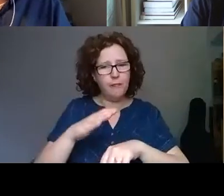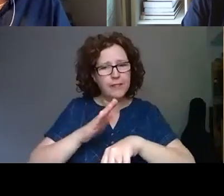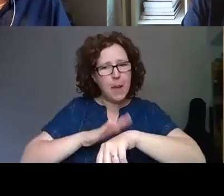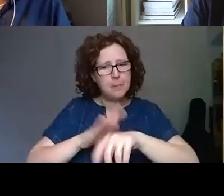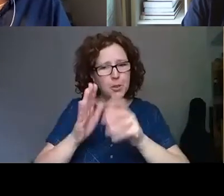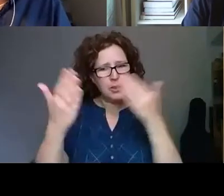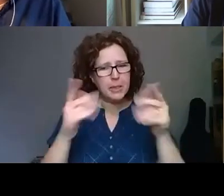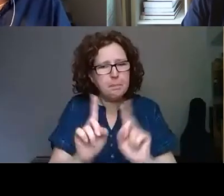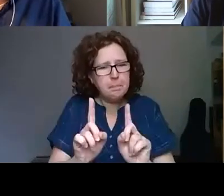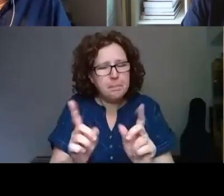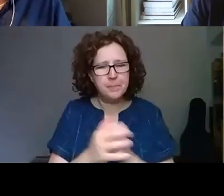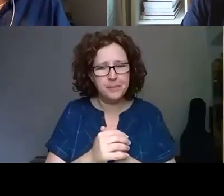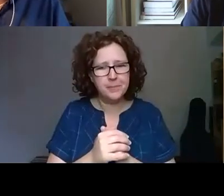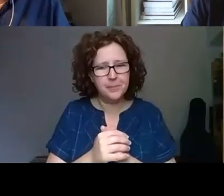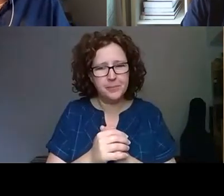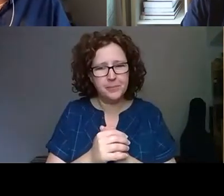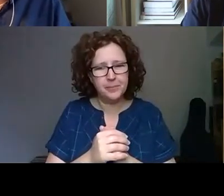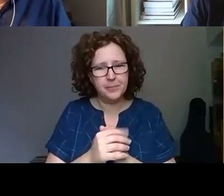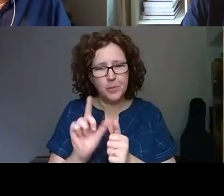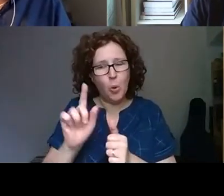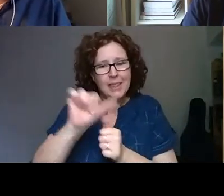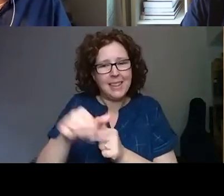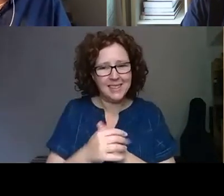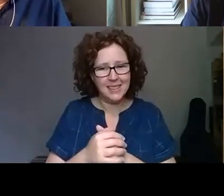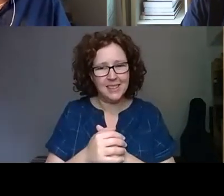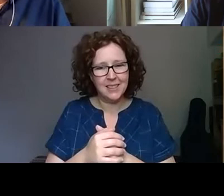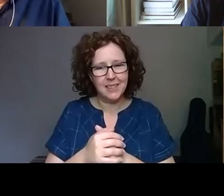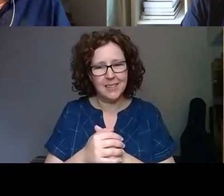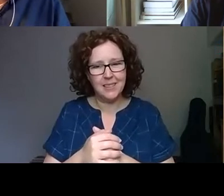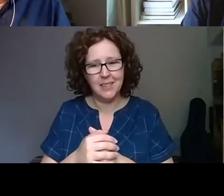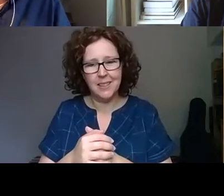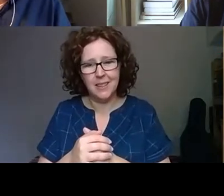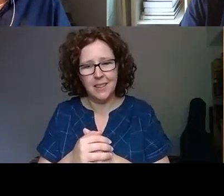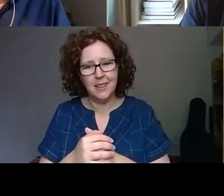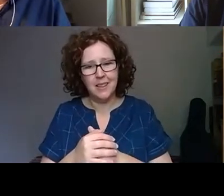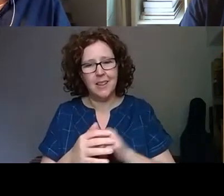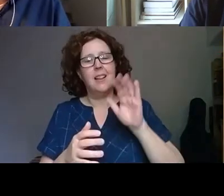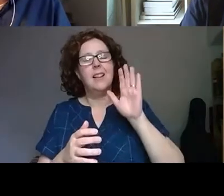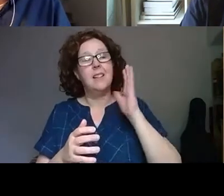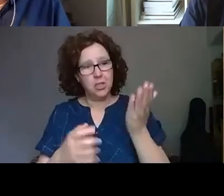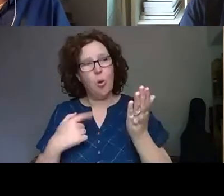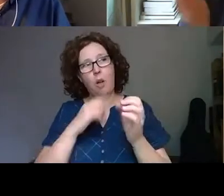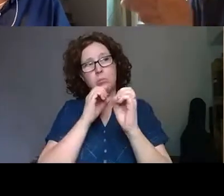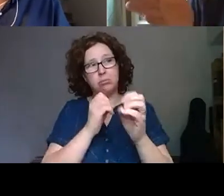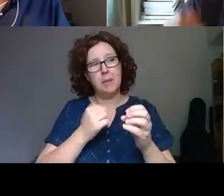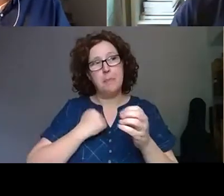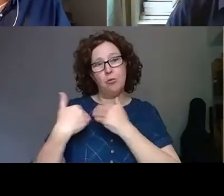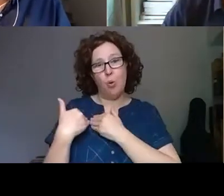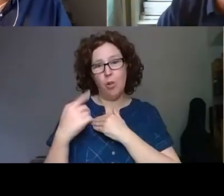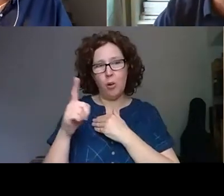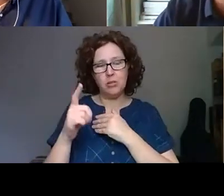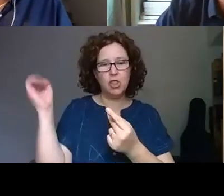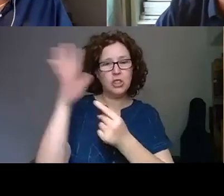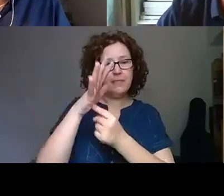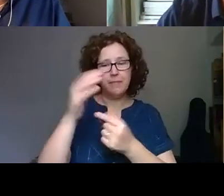what is it becoming next? I will be speaking mostly from my role as a chief curator, because actually now